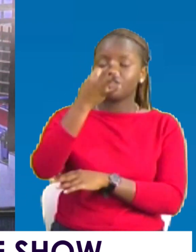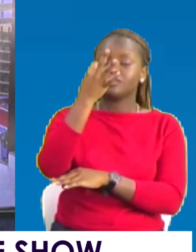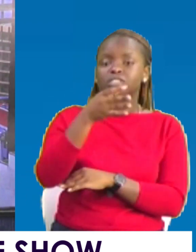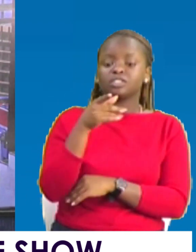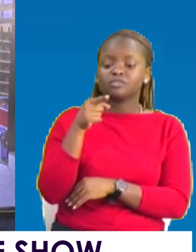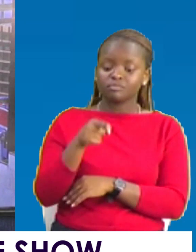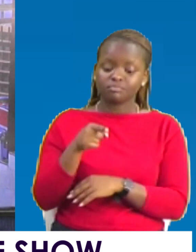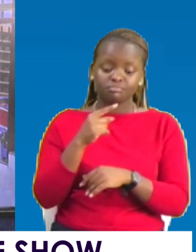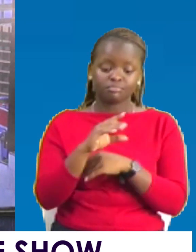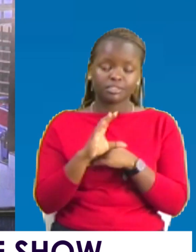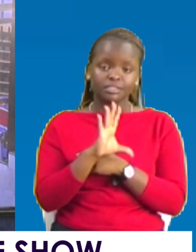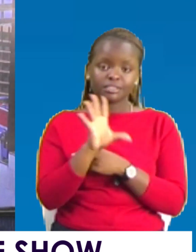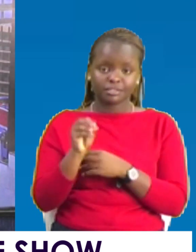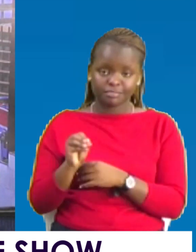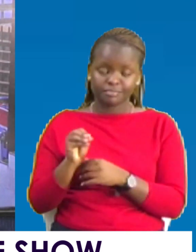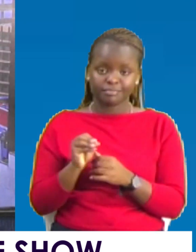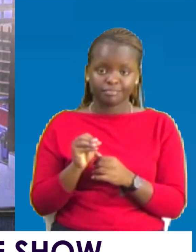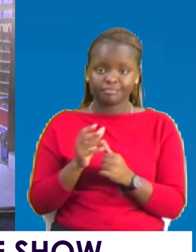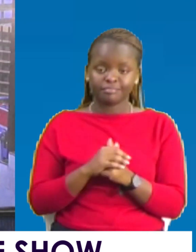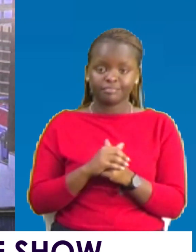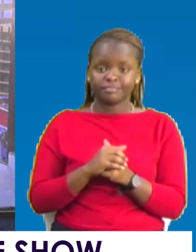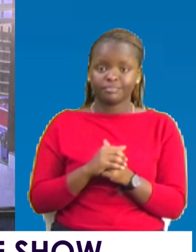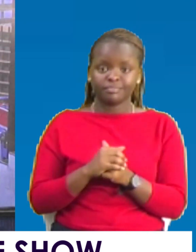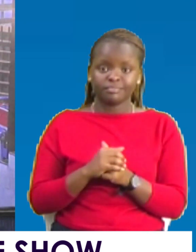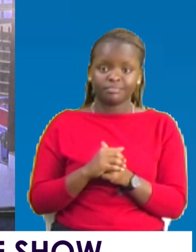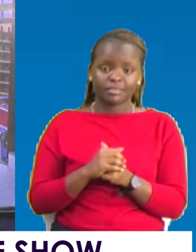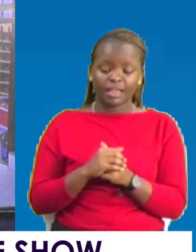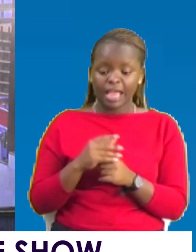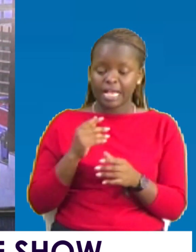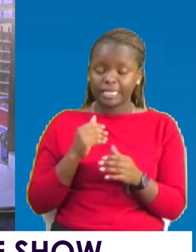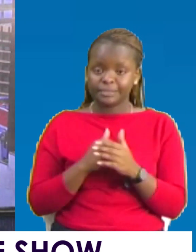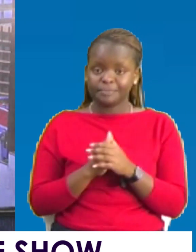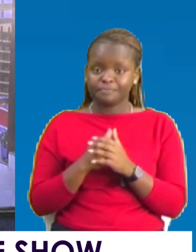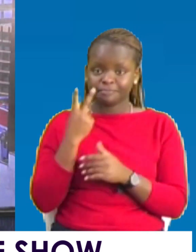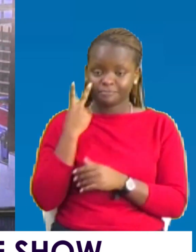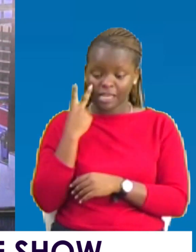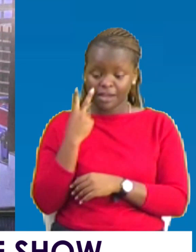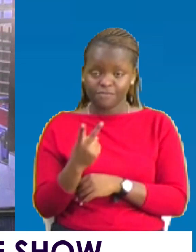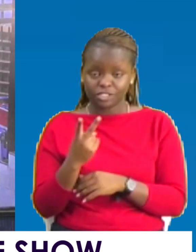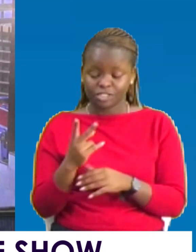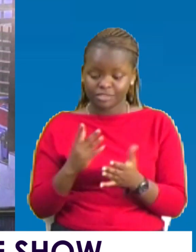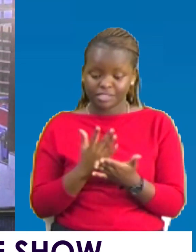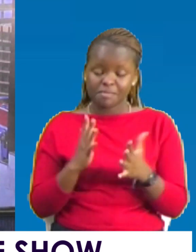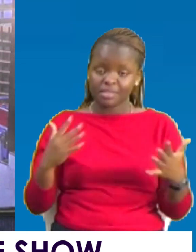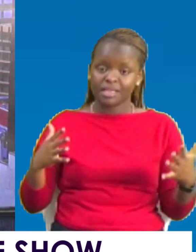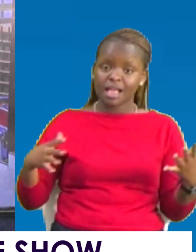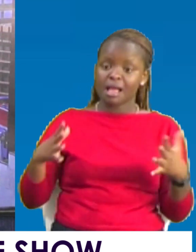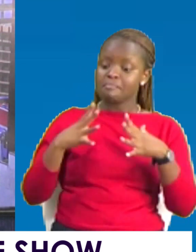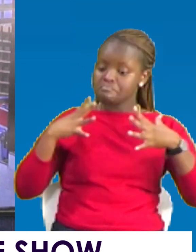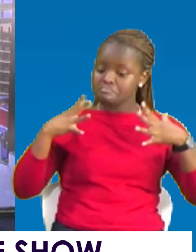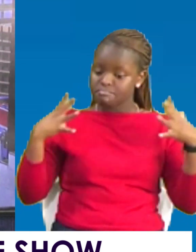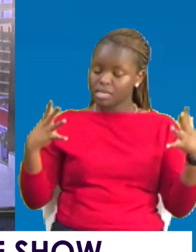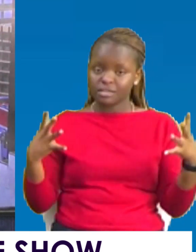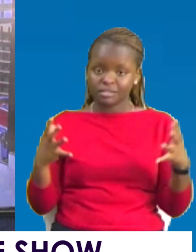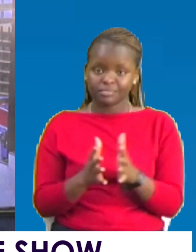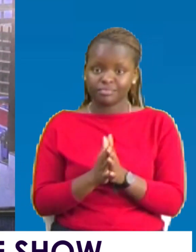this continent. You are dealing with visions. You are dealing with something bigger than you imagine. If